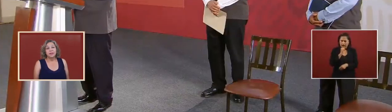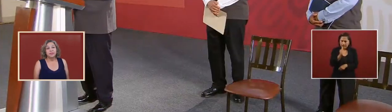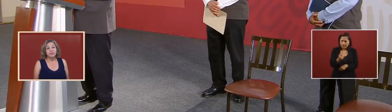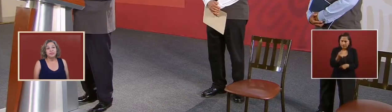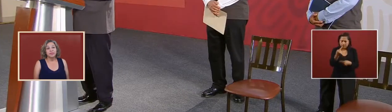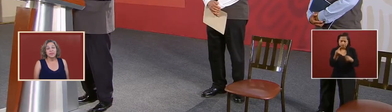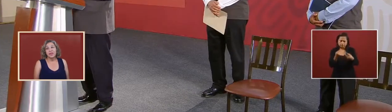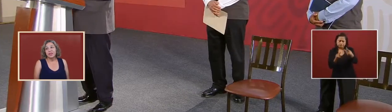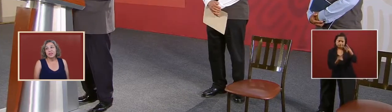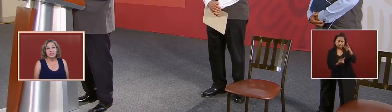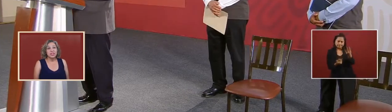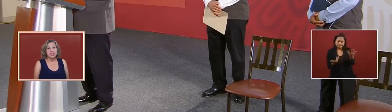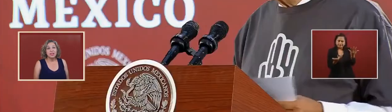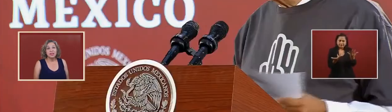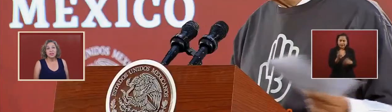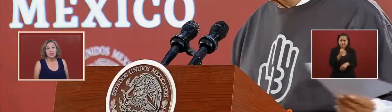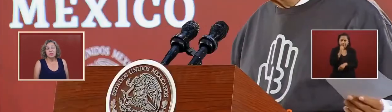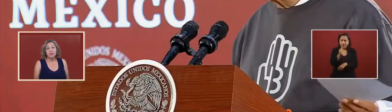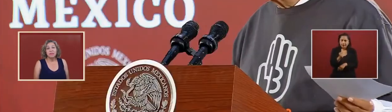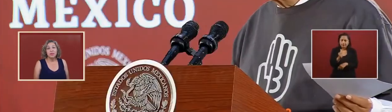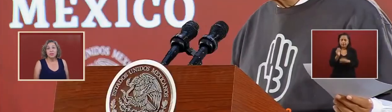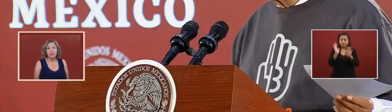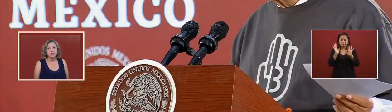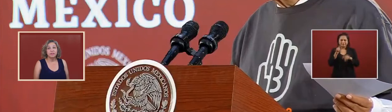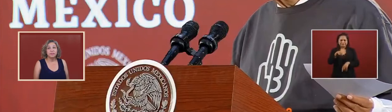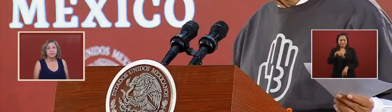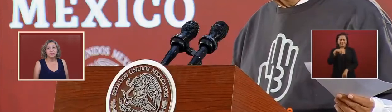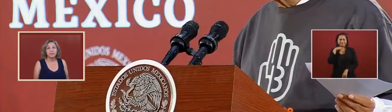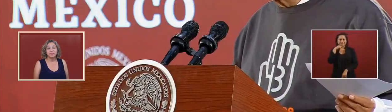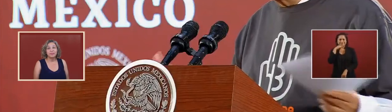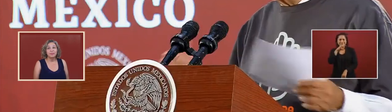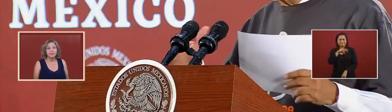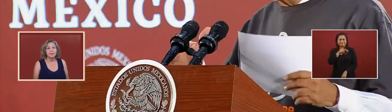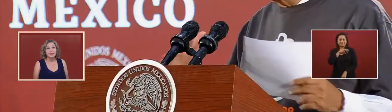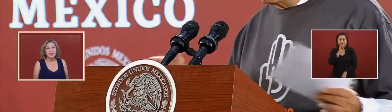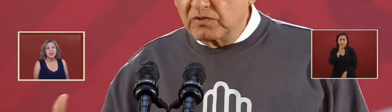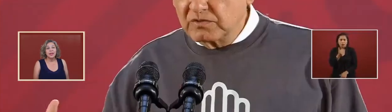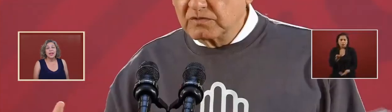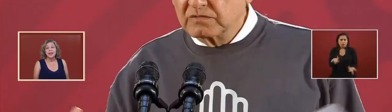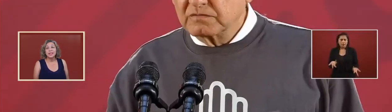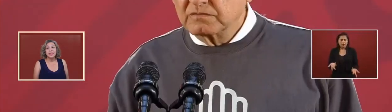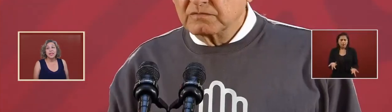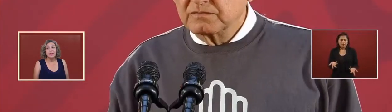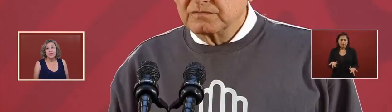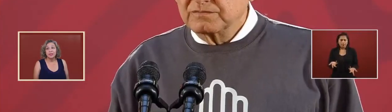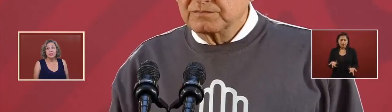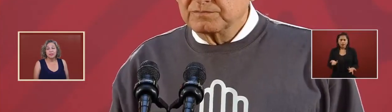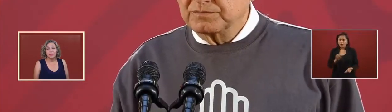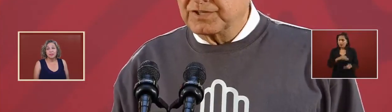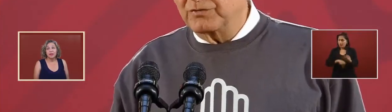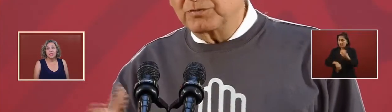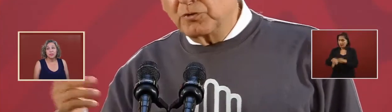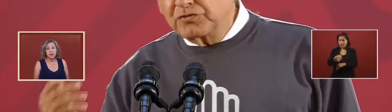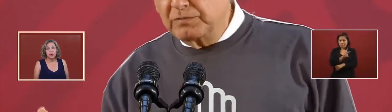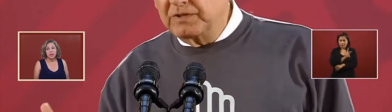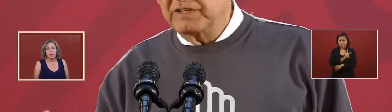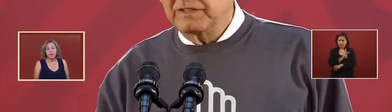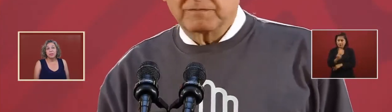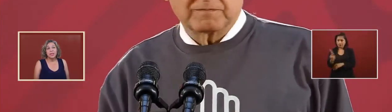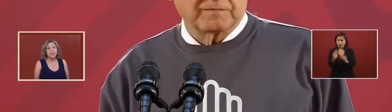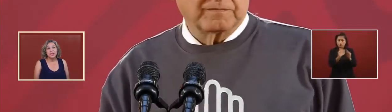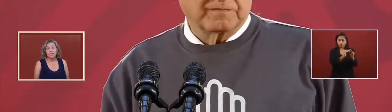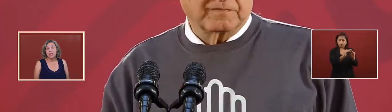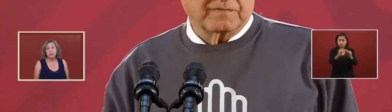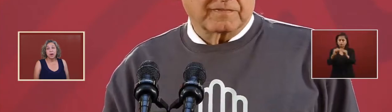then there's nothing to be fearful of and it's even across the board